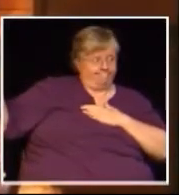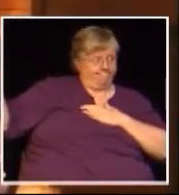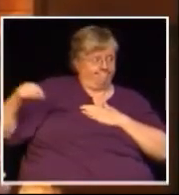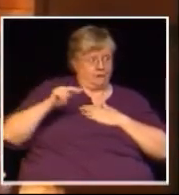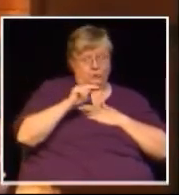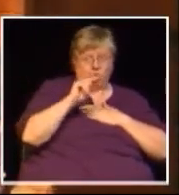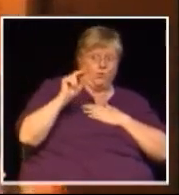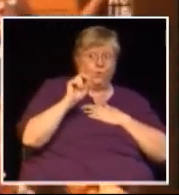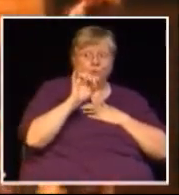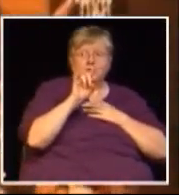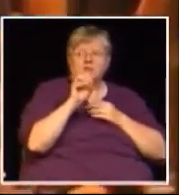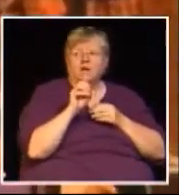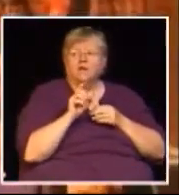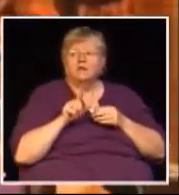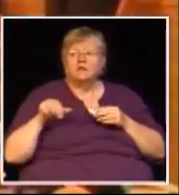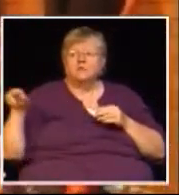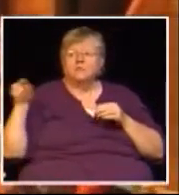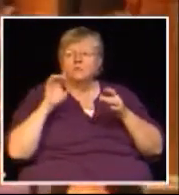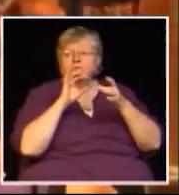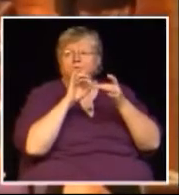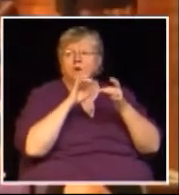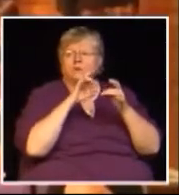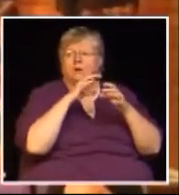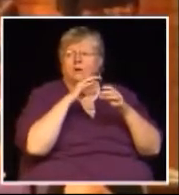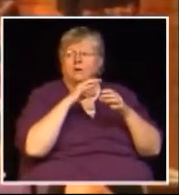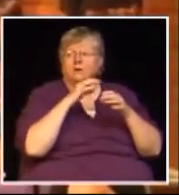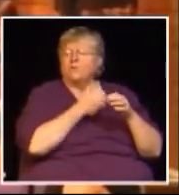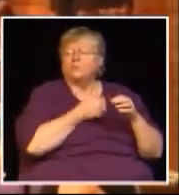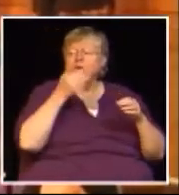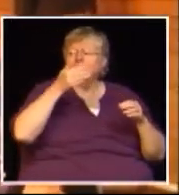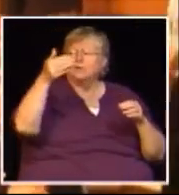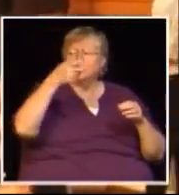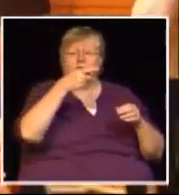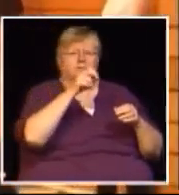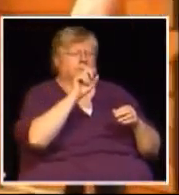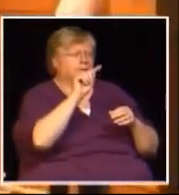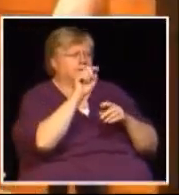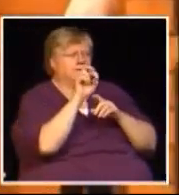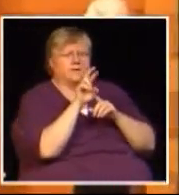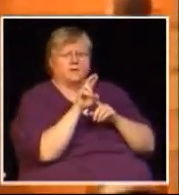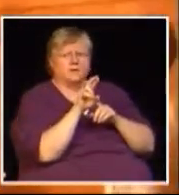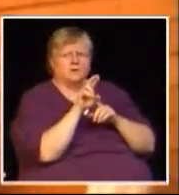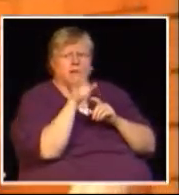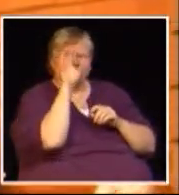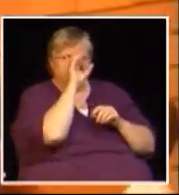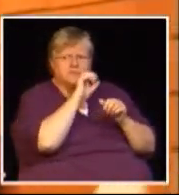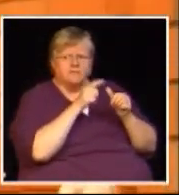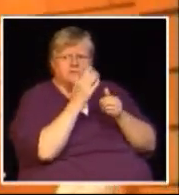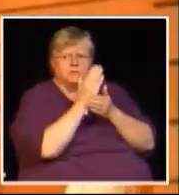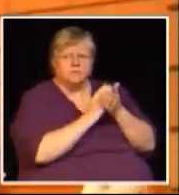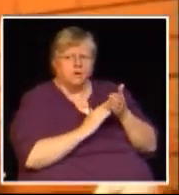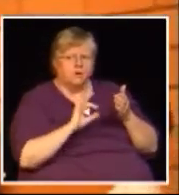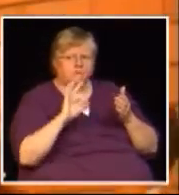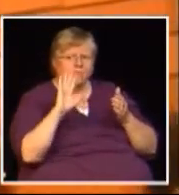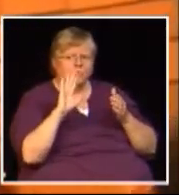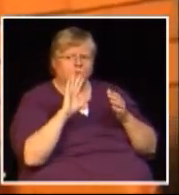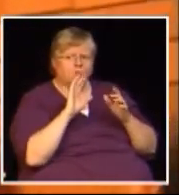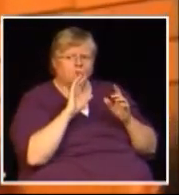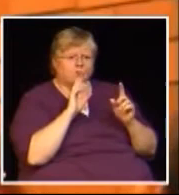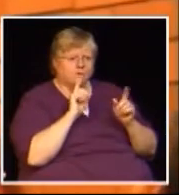or the no side you mentioned a lot about I think it's Peter sorry I missed the first part of your